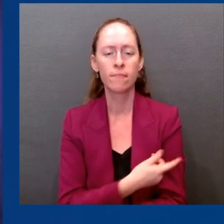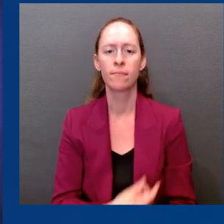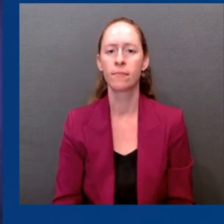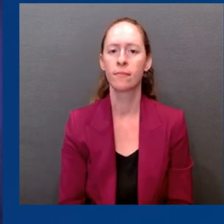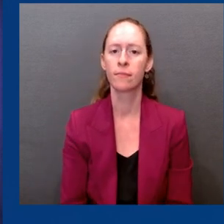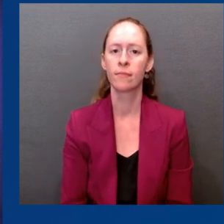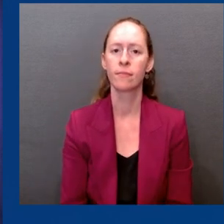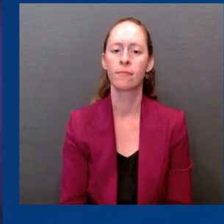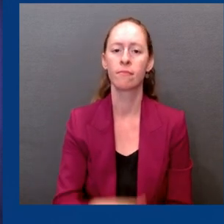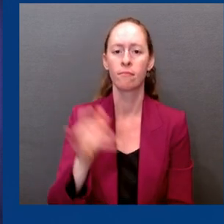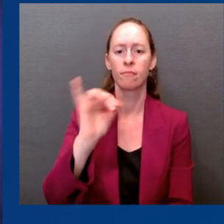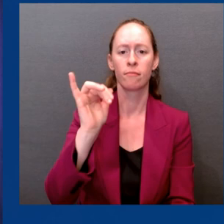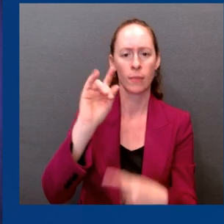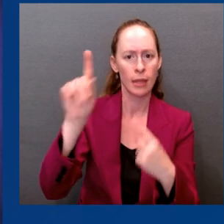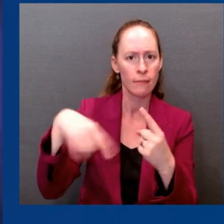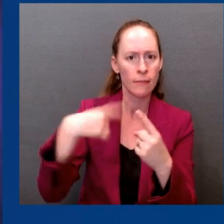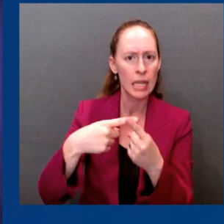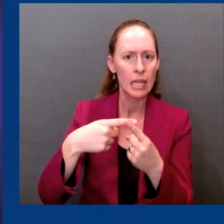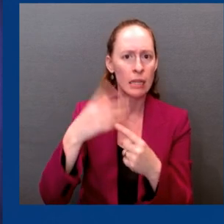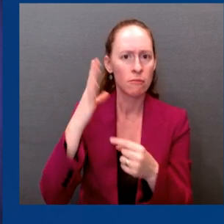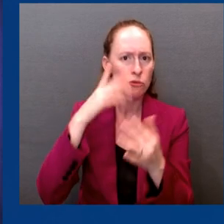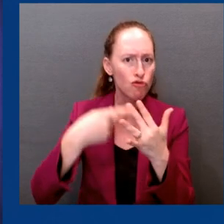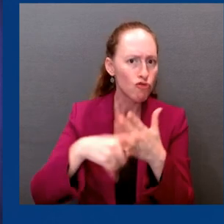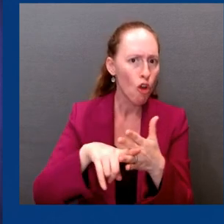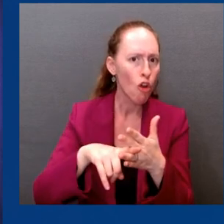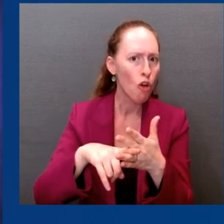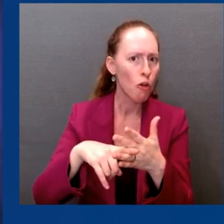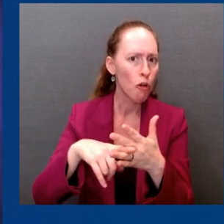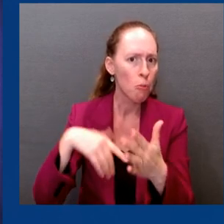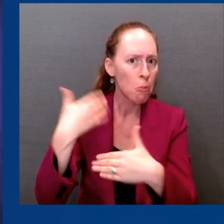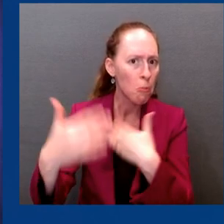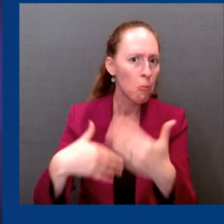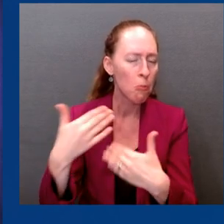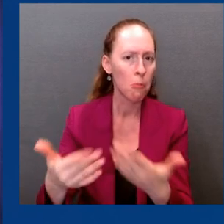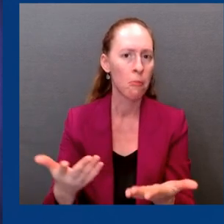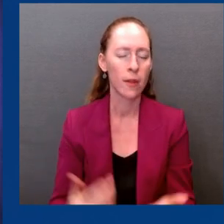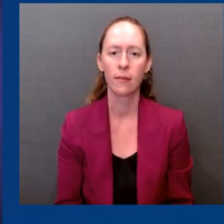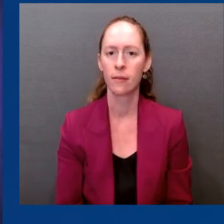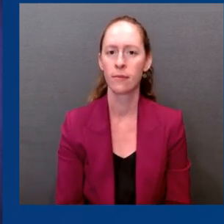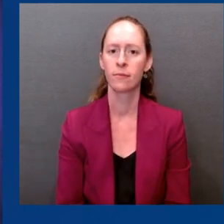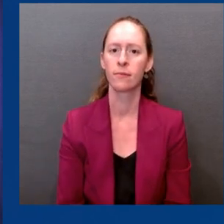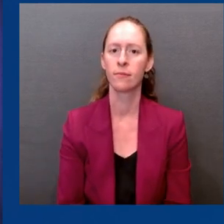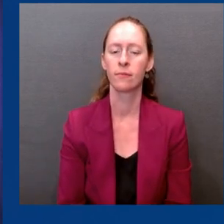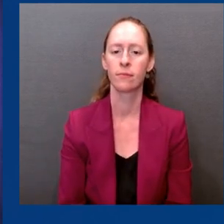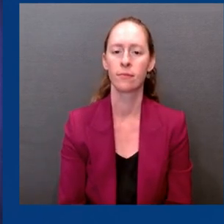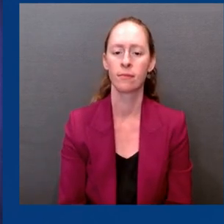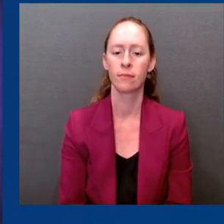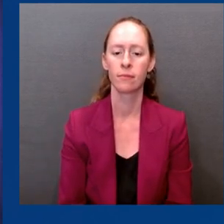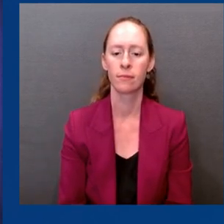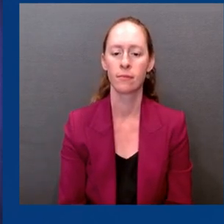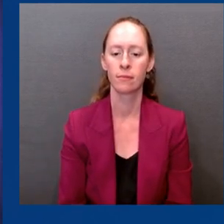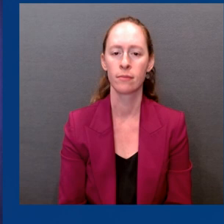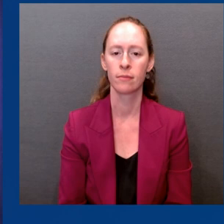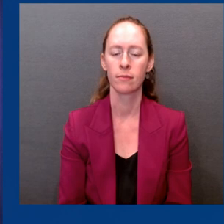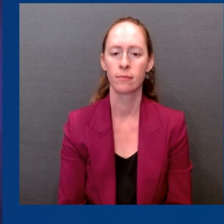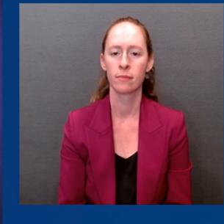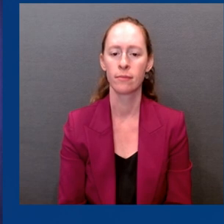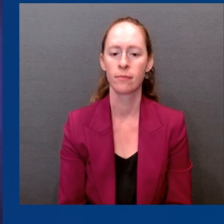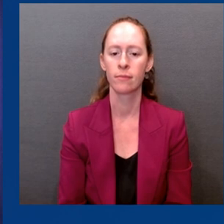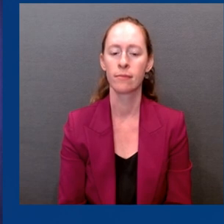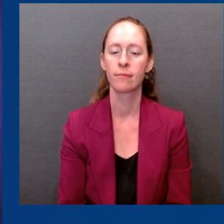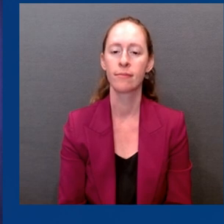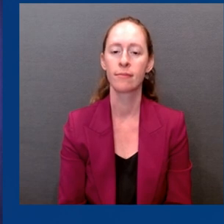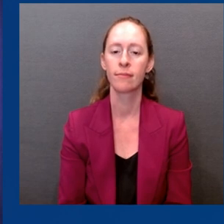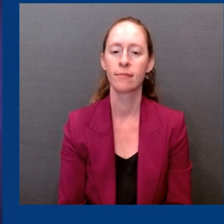I'm happy to start. Dr. Fauci, don't know if you want to talk at all. Why don't you let me just start off very quickly, saying we know FDA